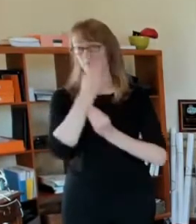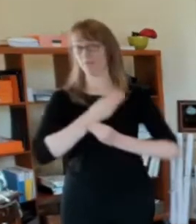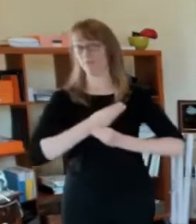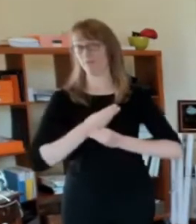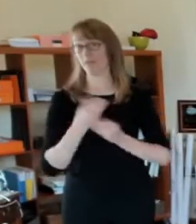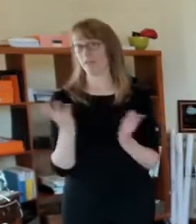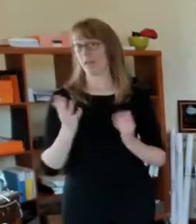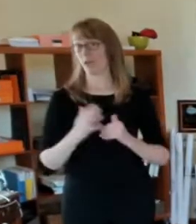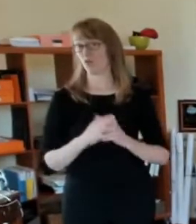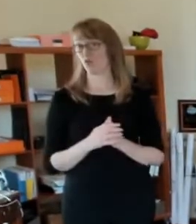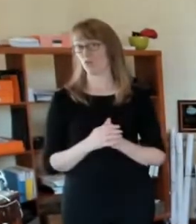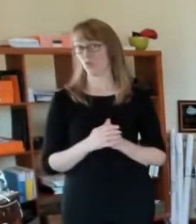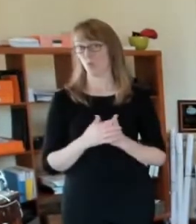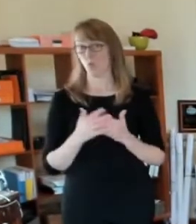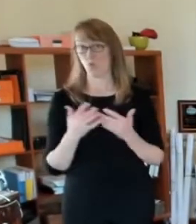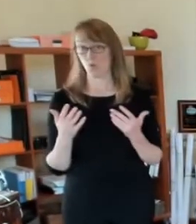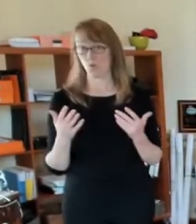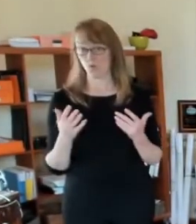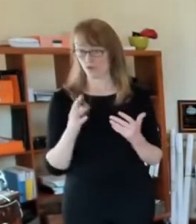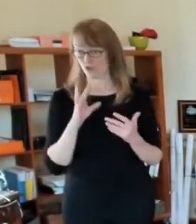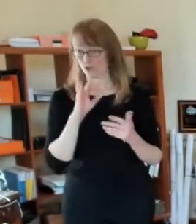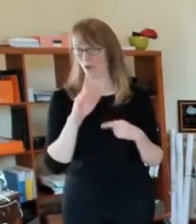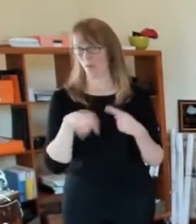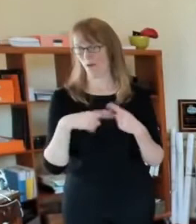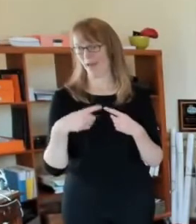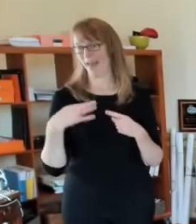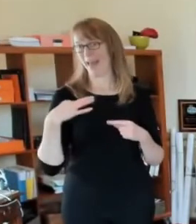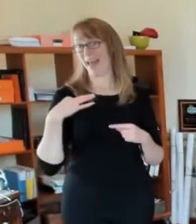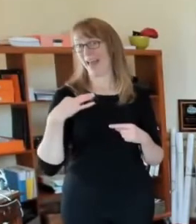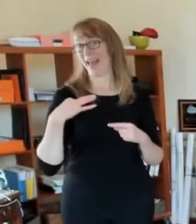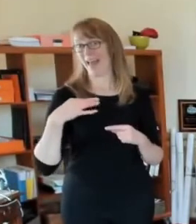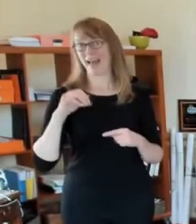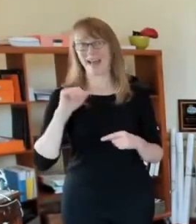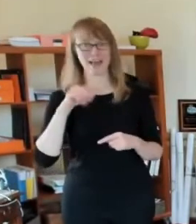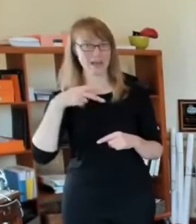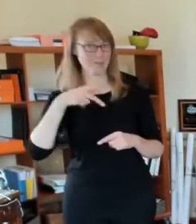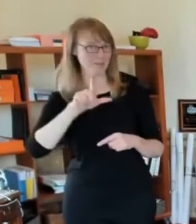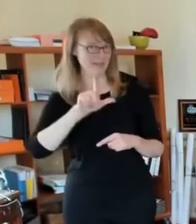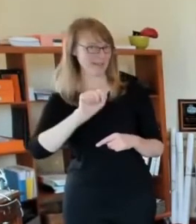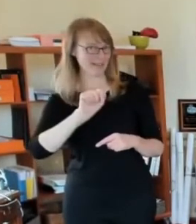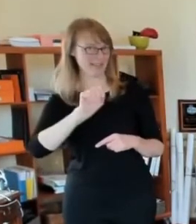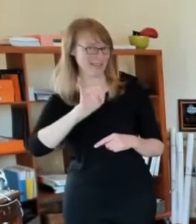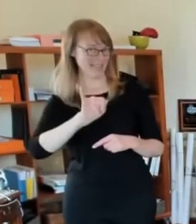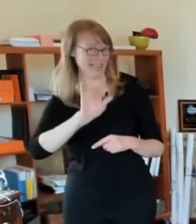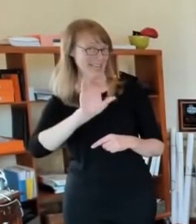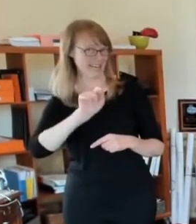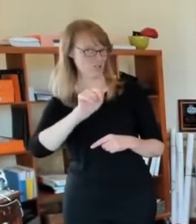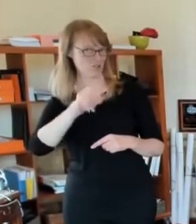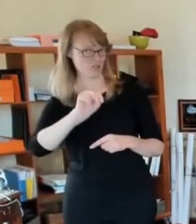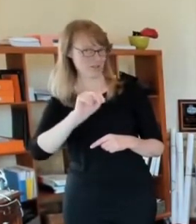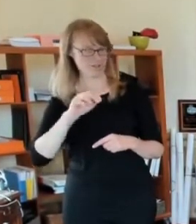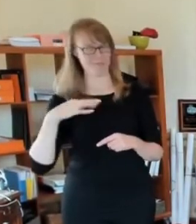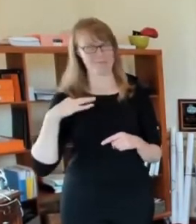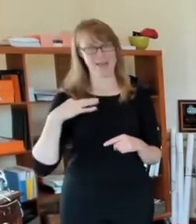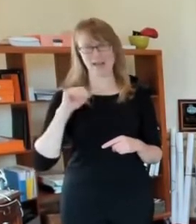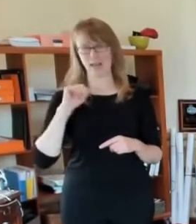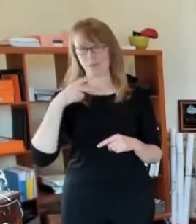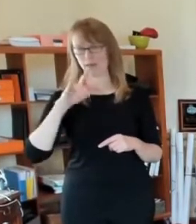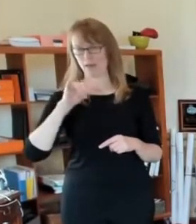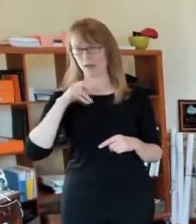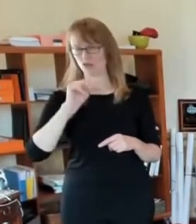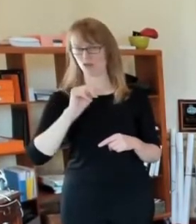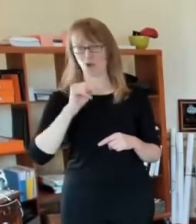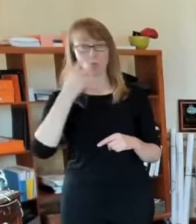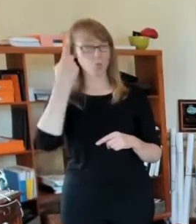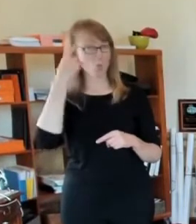were now available. went up on Wednesday morning. I believe it was about 11 o'clock to be able to apply for